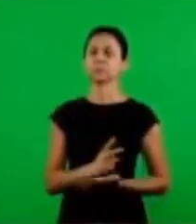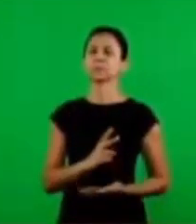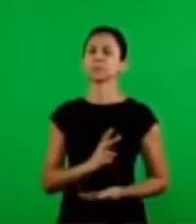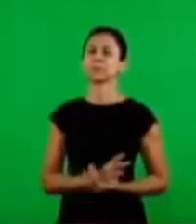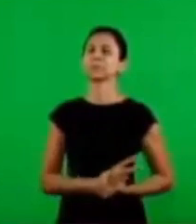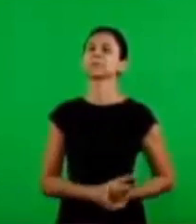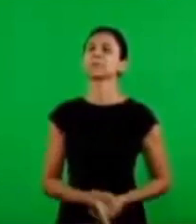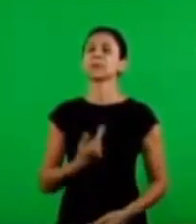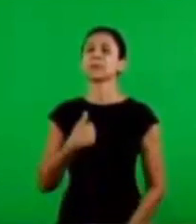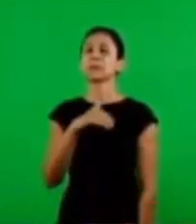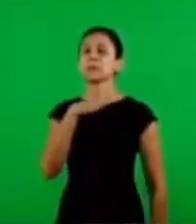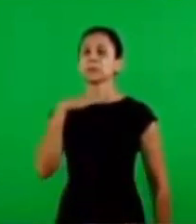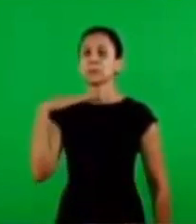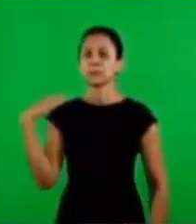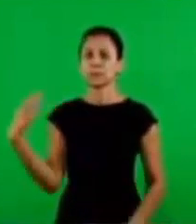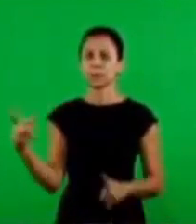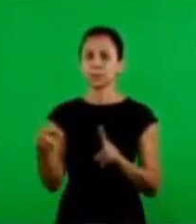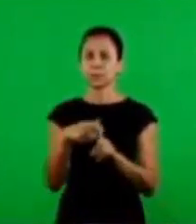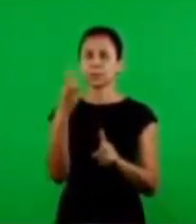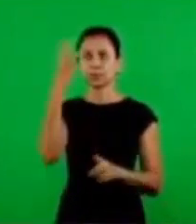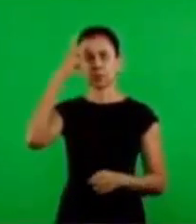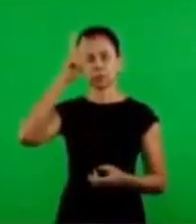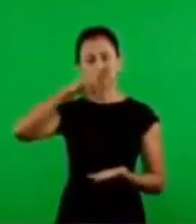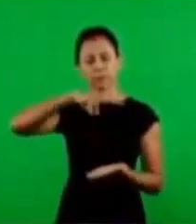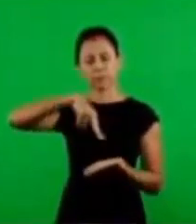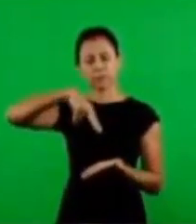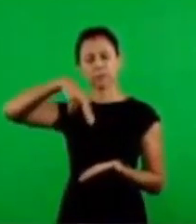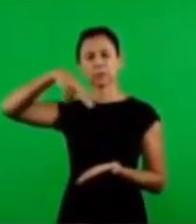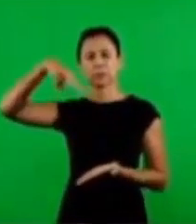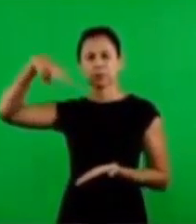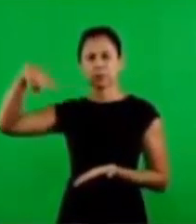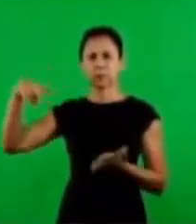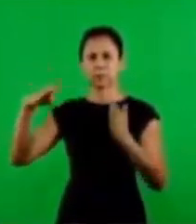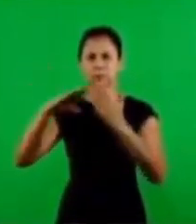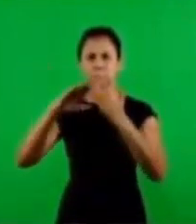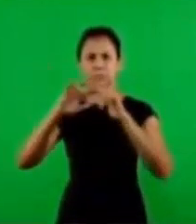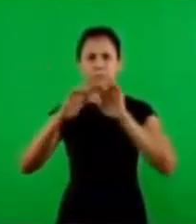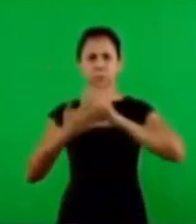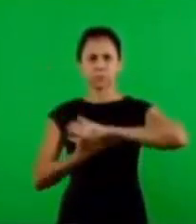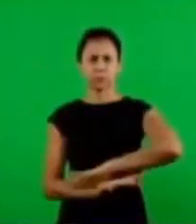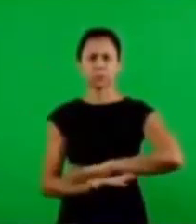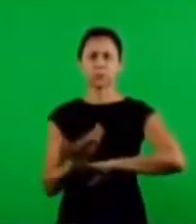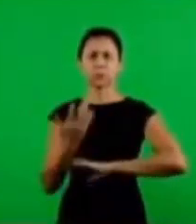So Jesus says the truth. I'm going to die. And on the third day, I'll rise from the dead.